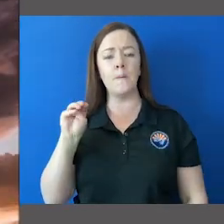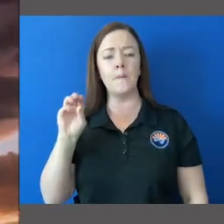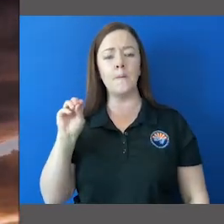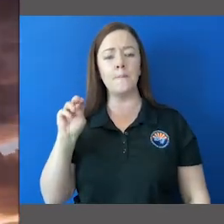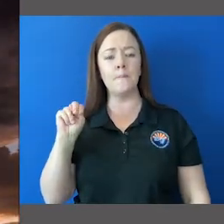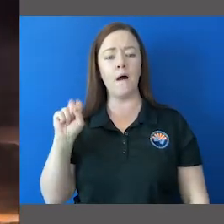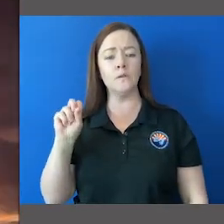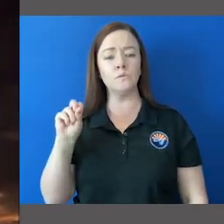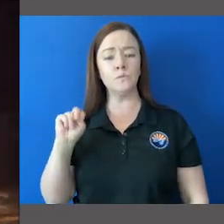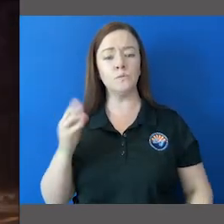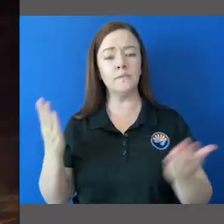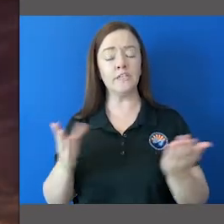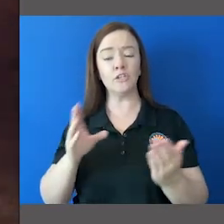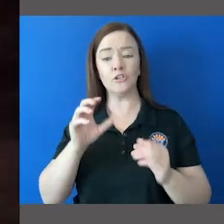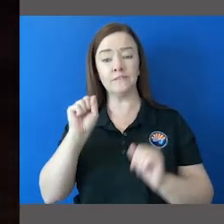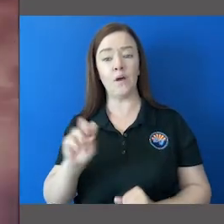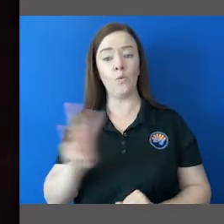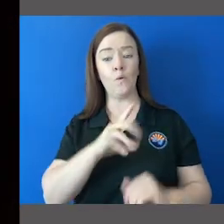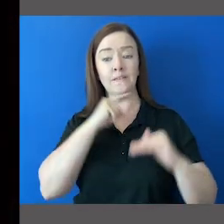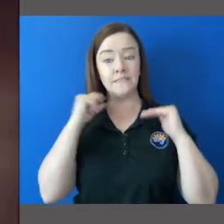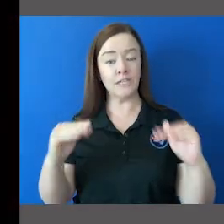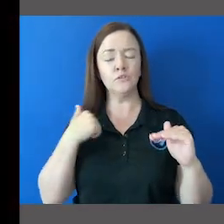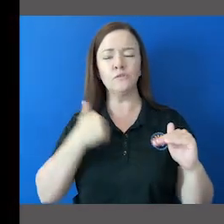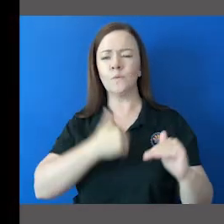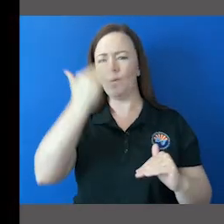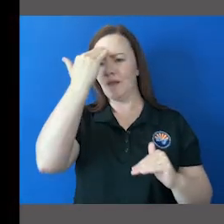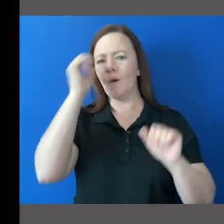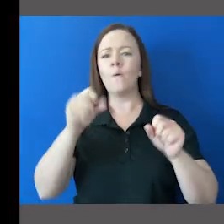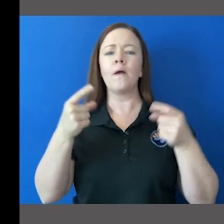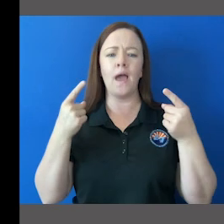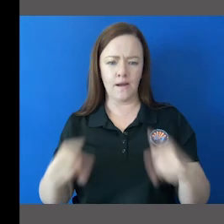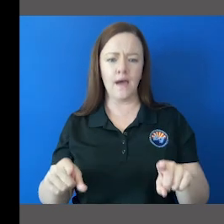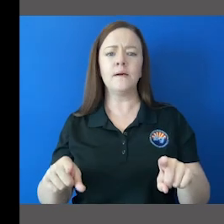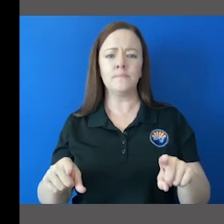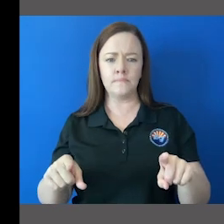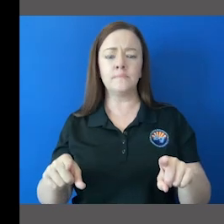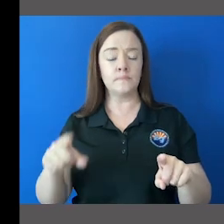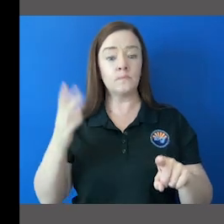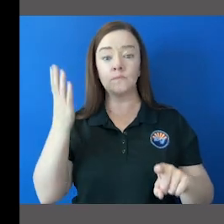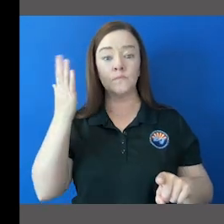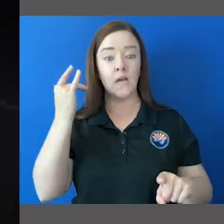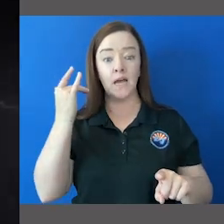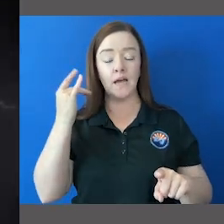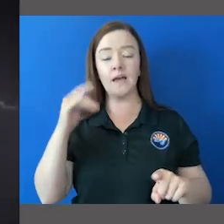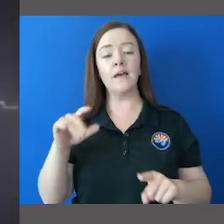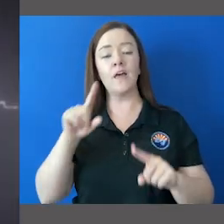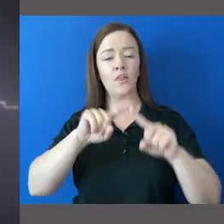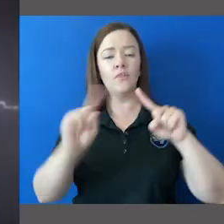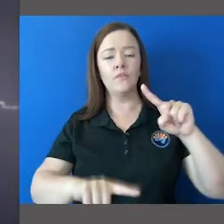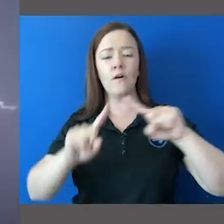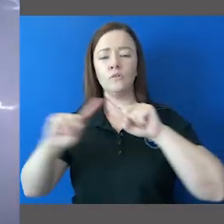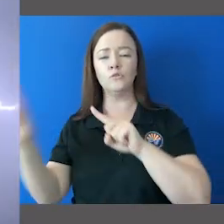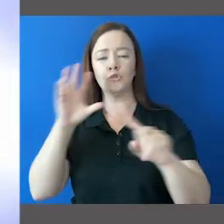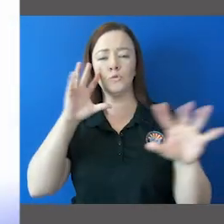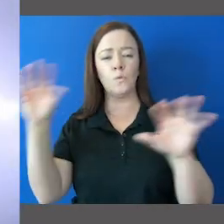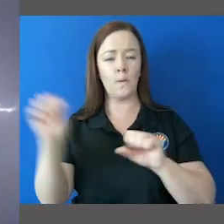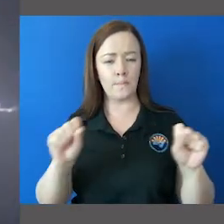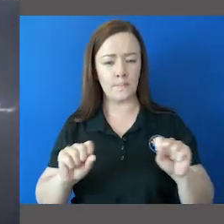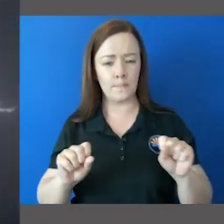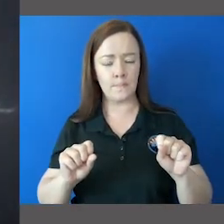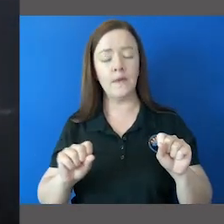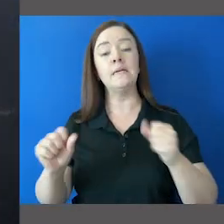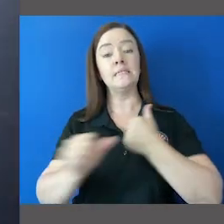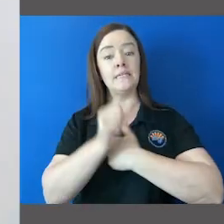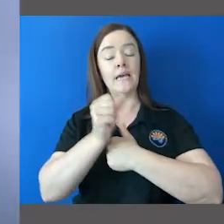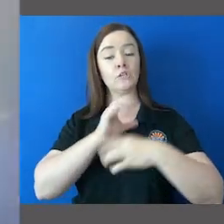we all know what can happen the culprit thunderstorms and